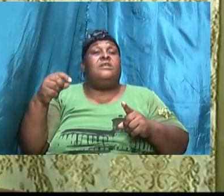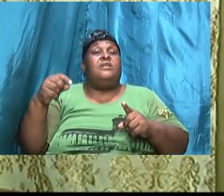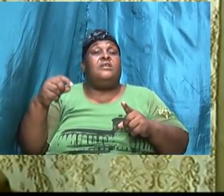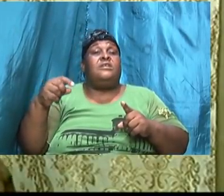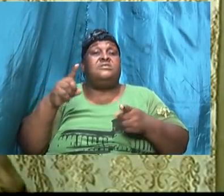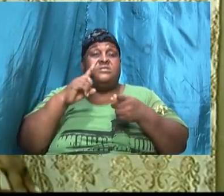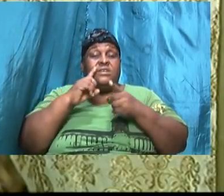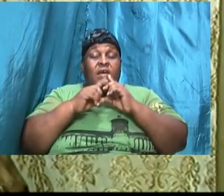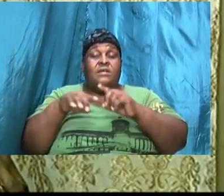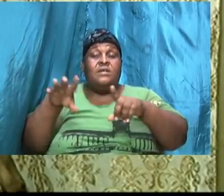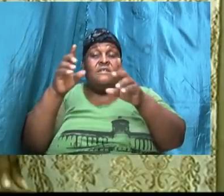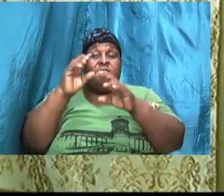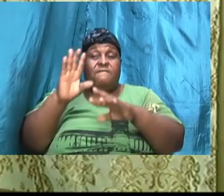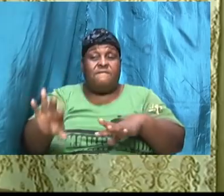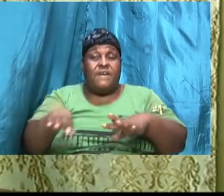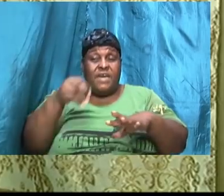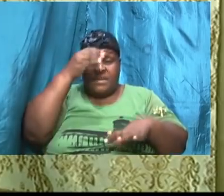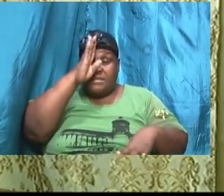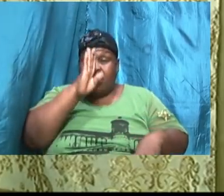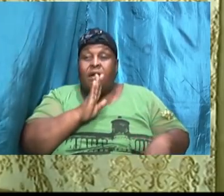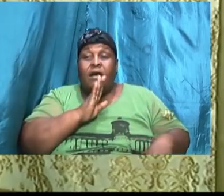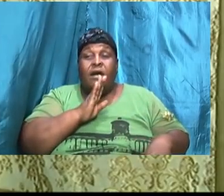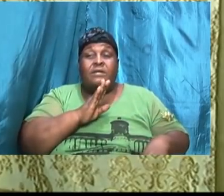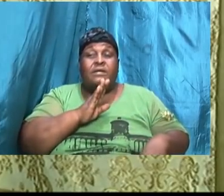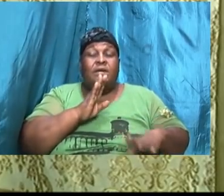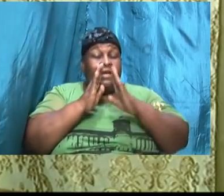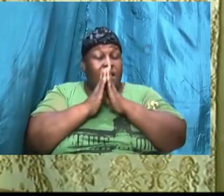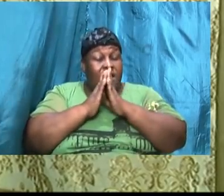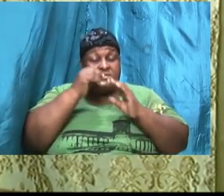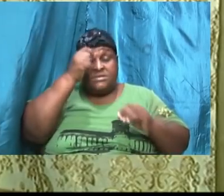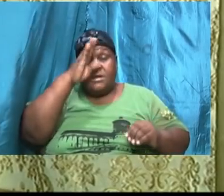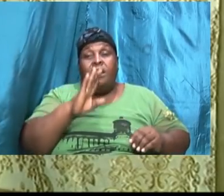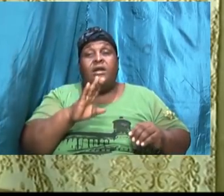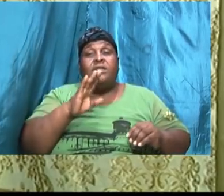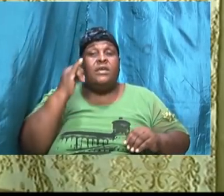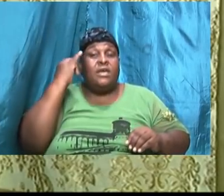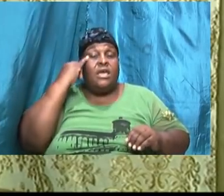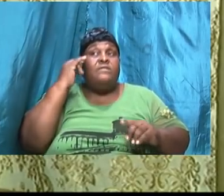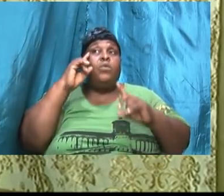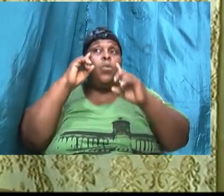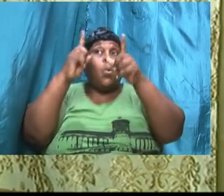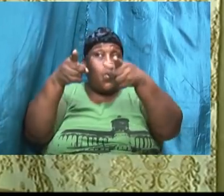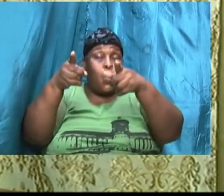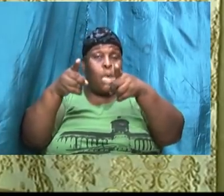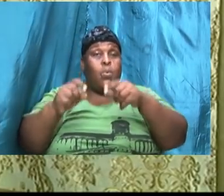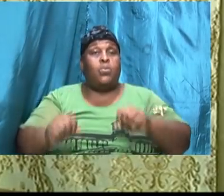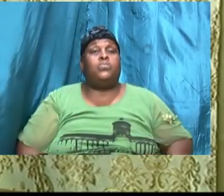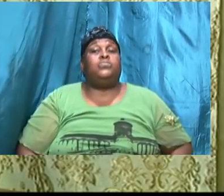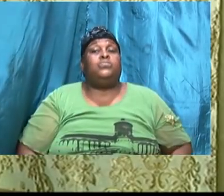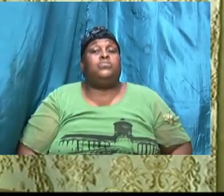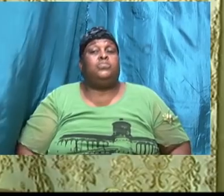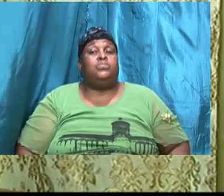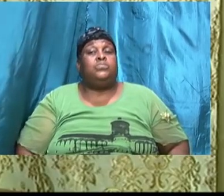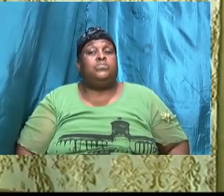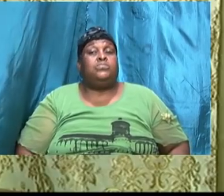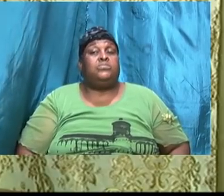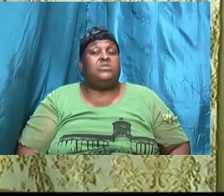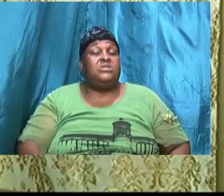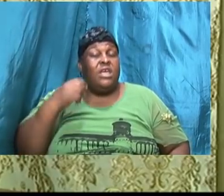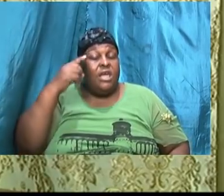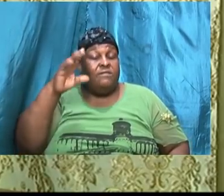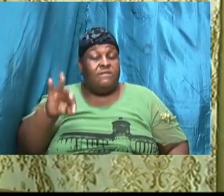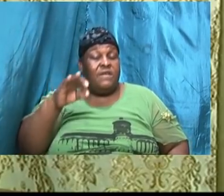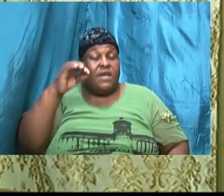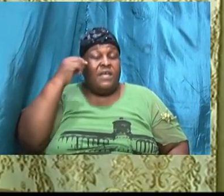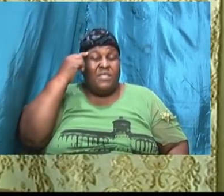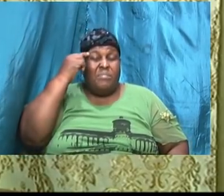he made some mistakes on many occasions David spent the time to find the mind and to find the will